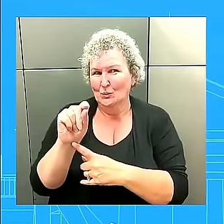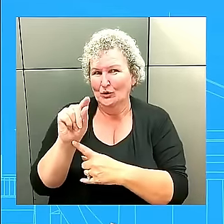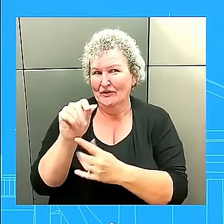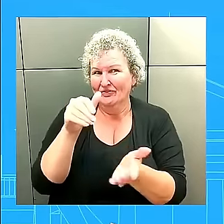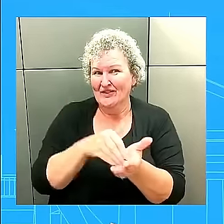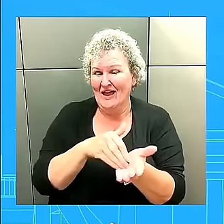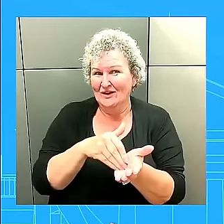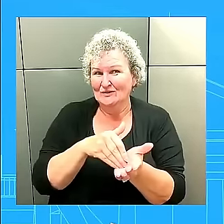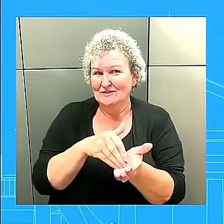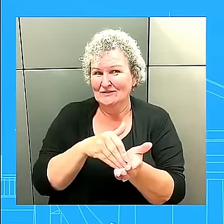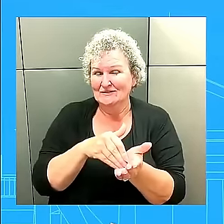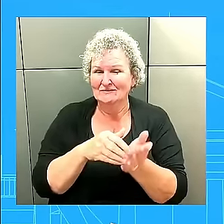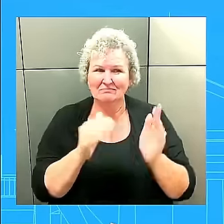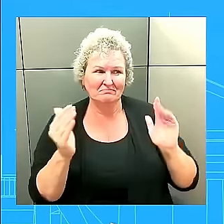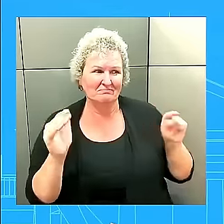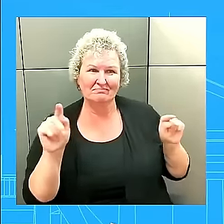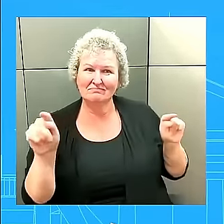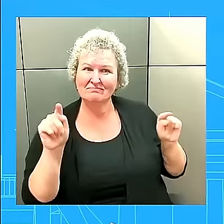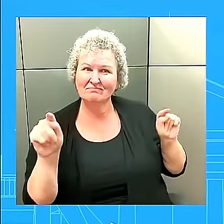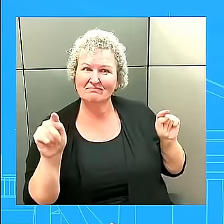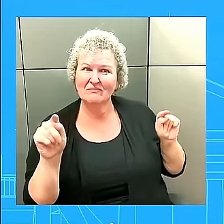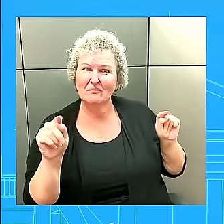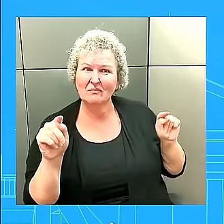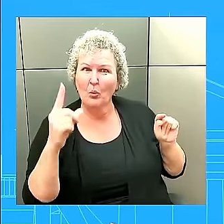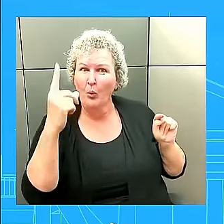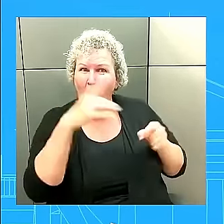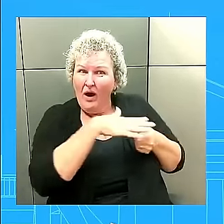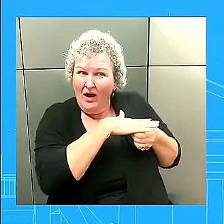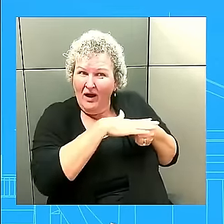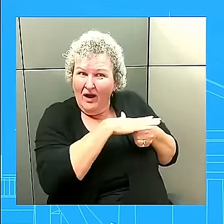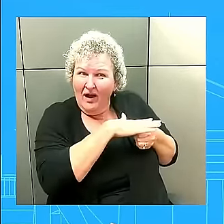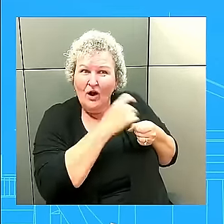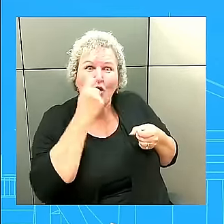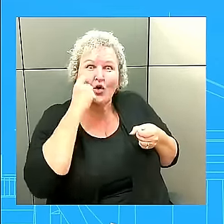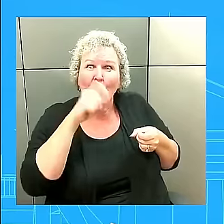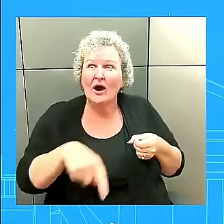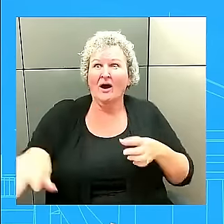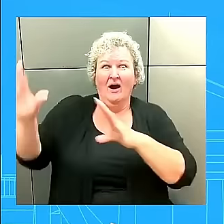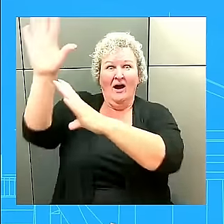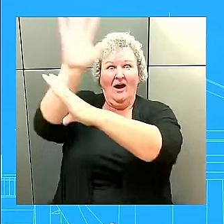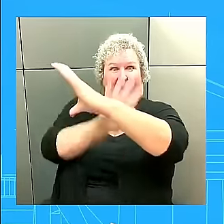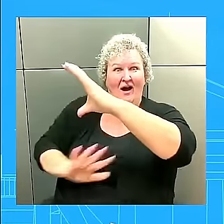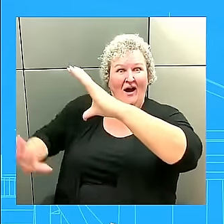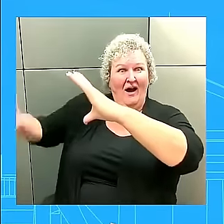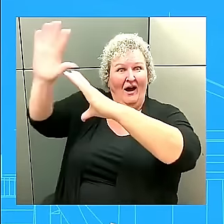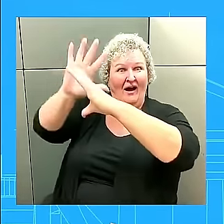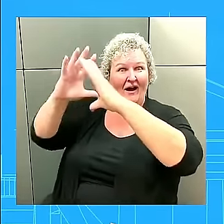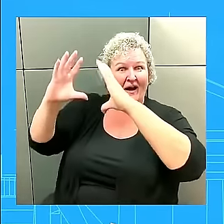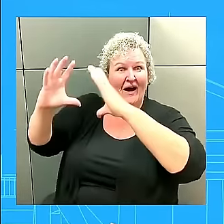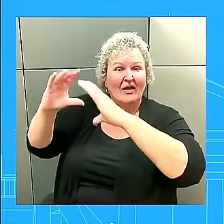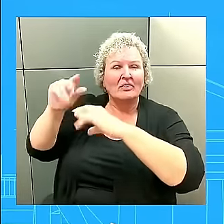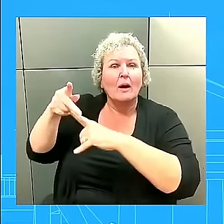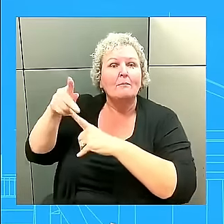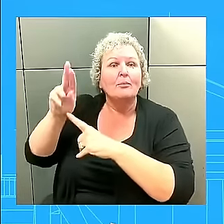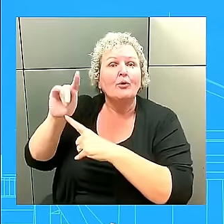530 casualties is a lot. And he hasn't been fully transparent with the Russian people about this. And he hasn't been transparent at all